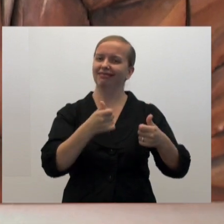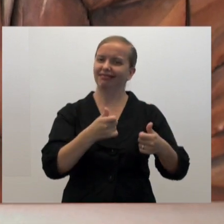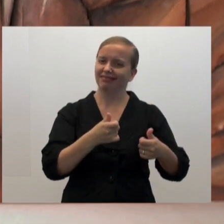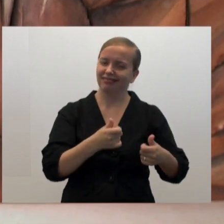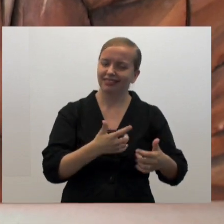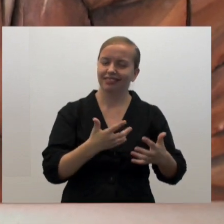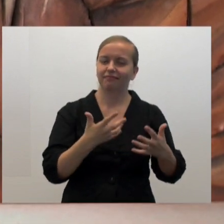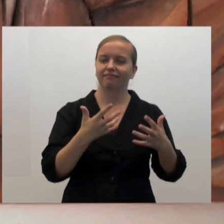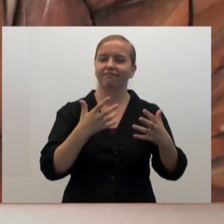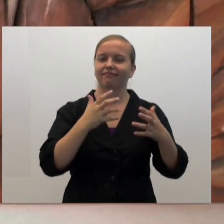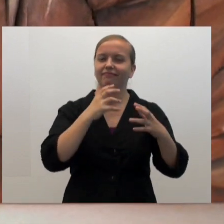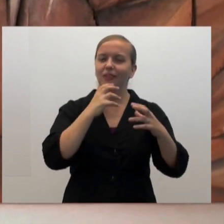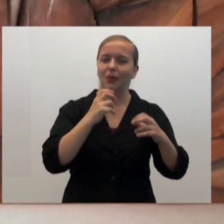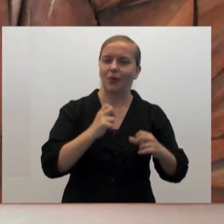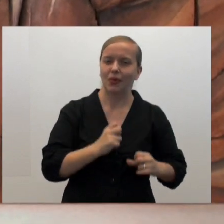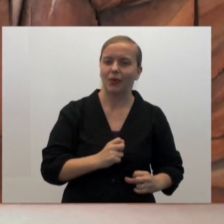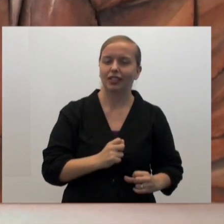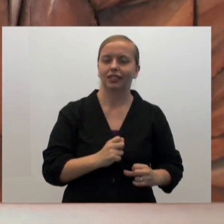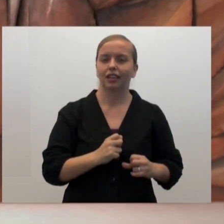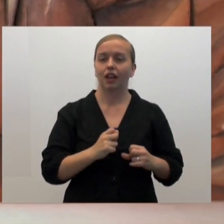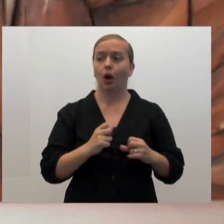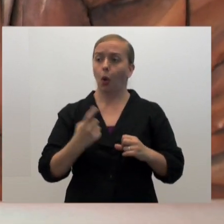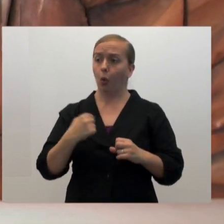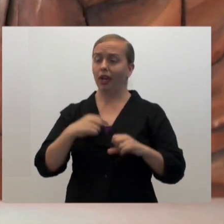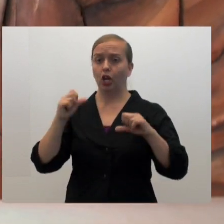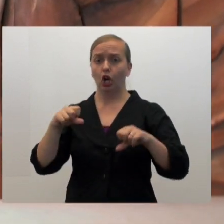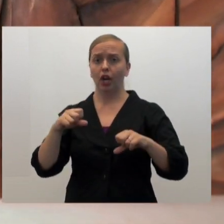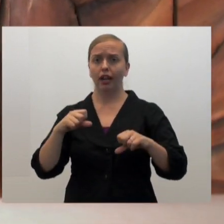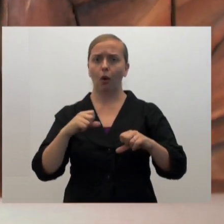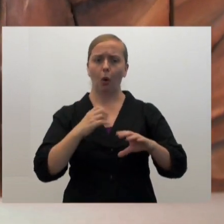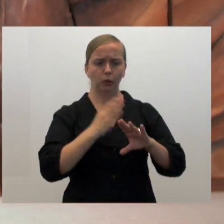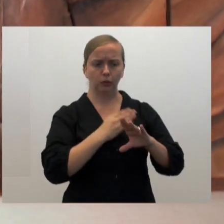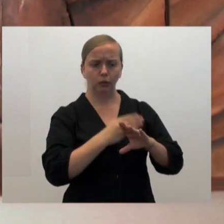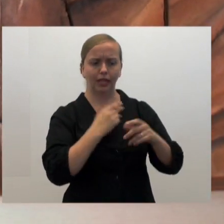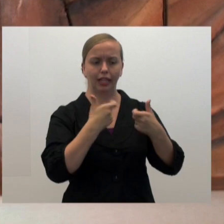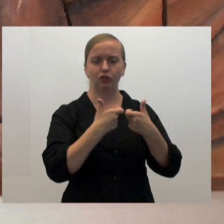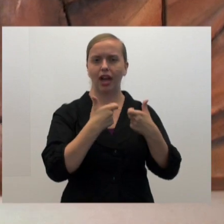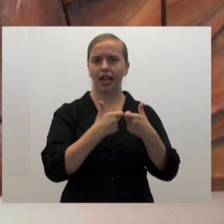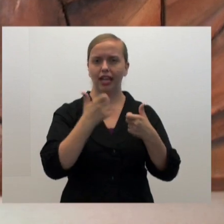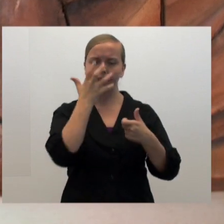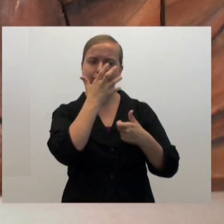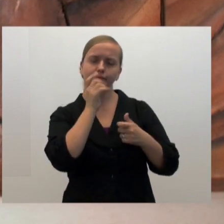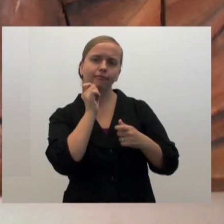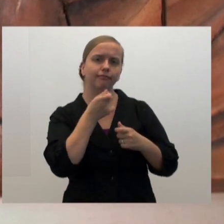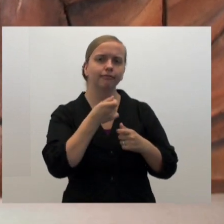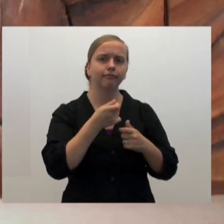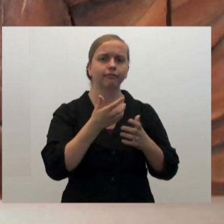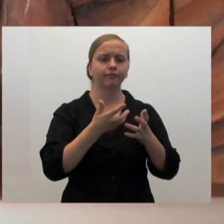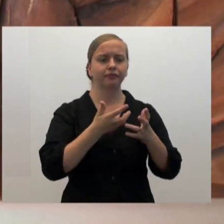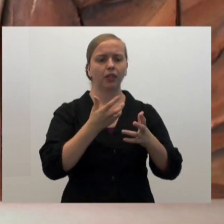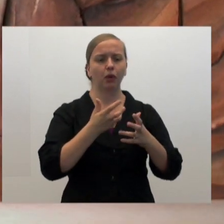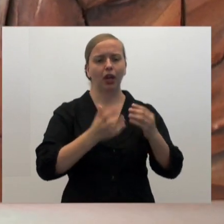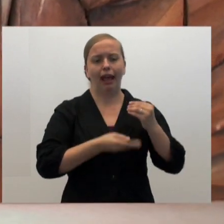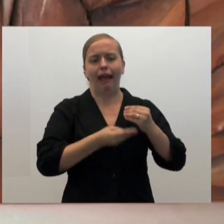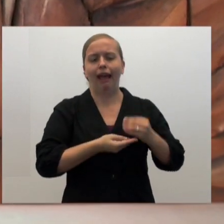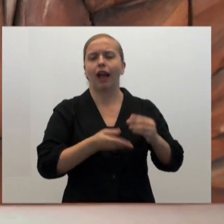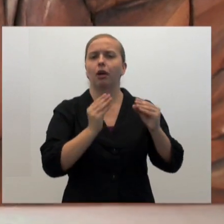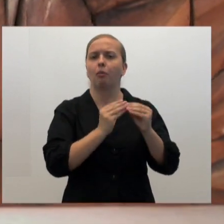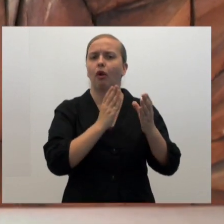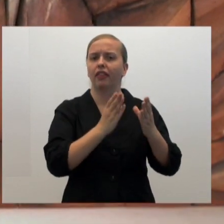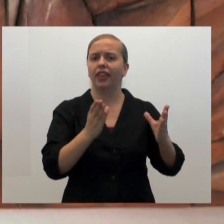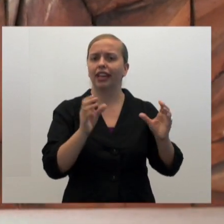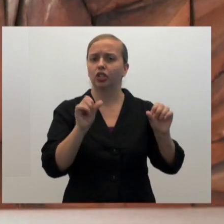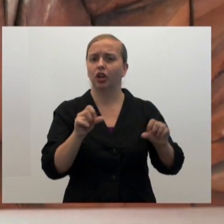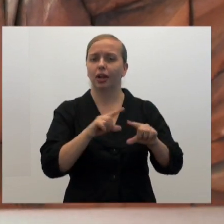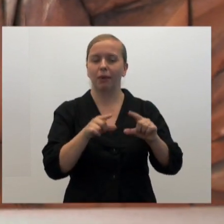they were clearly archaic technology. And even though we could build them all electronically, and we could make them look kind of neat, and make them